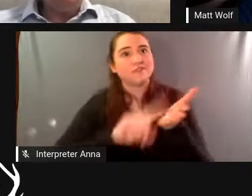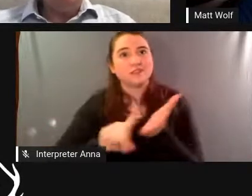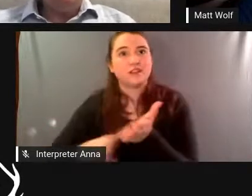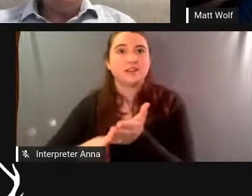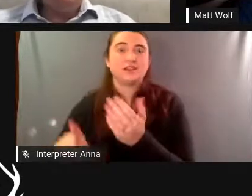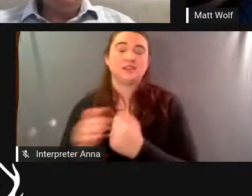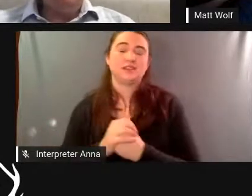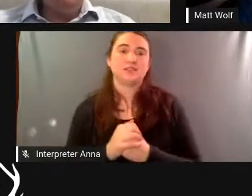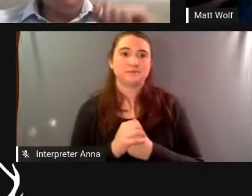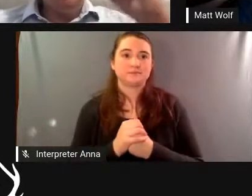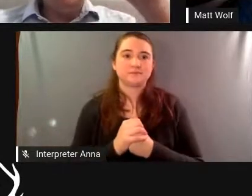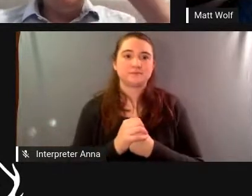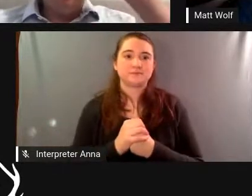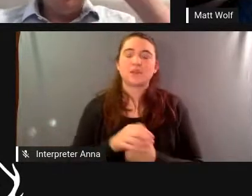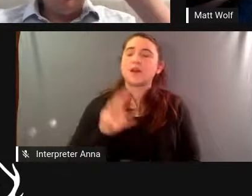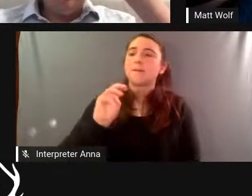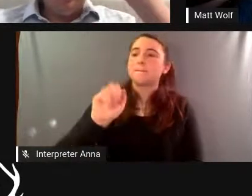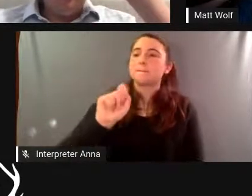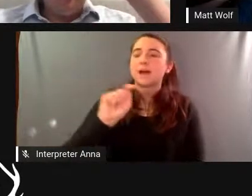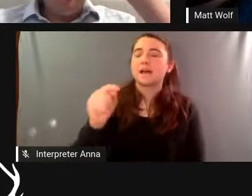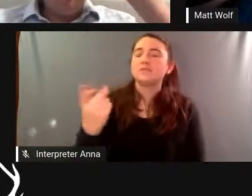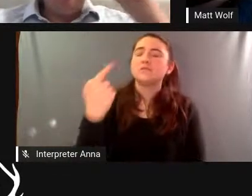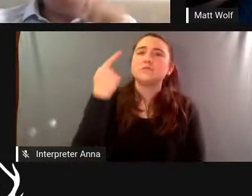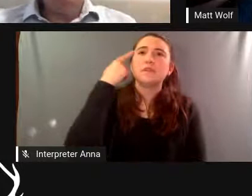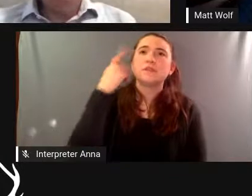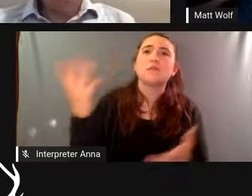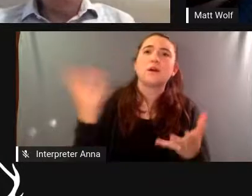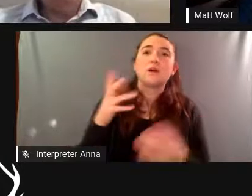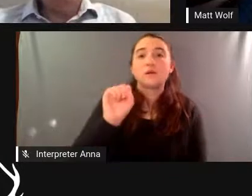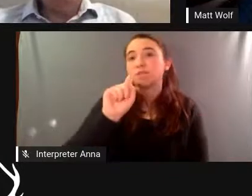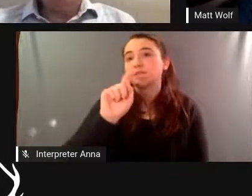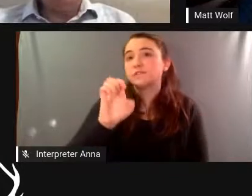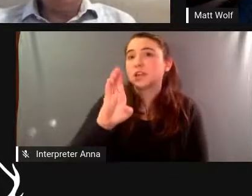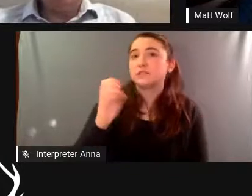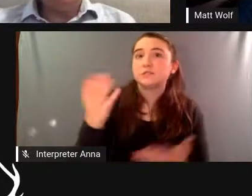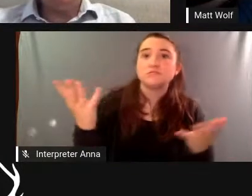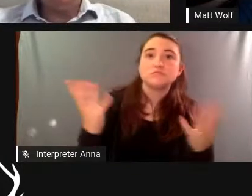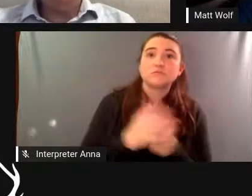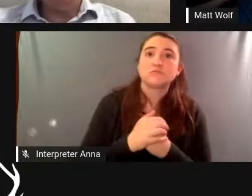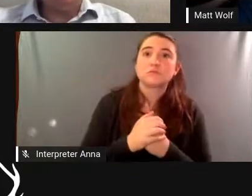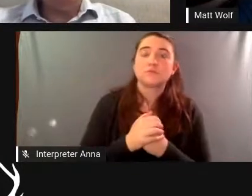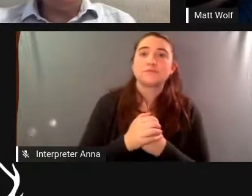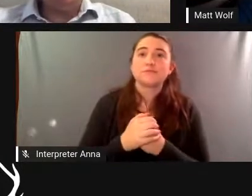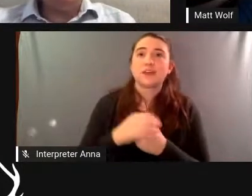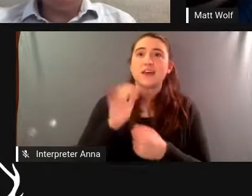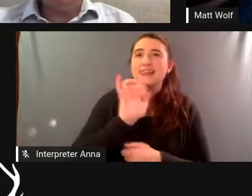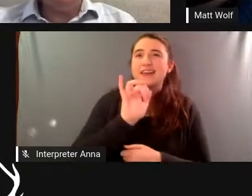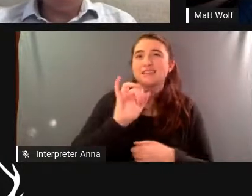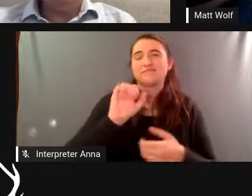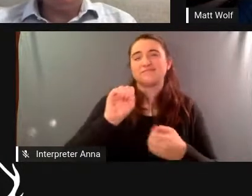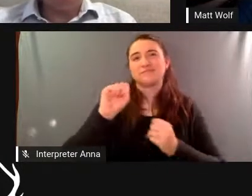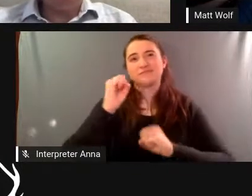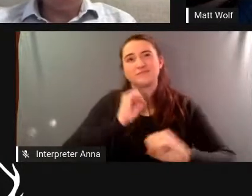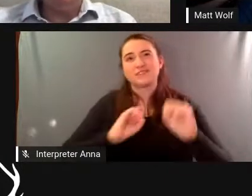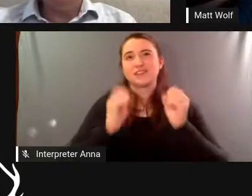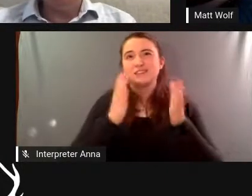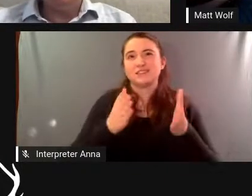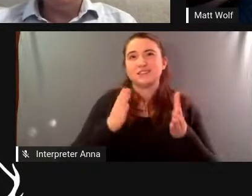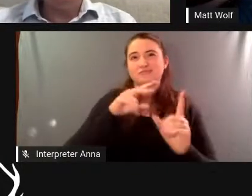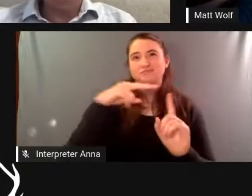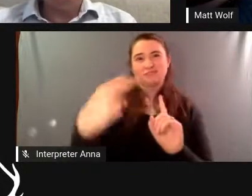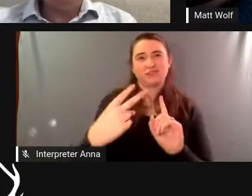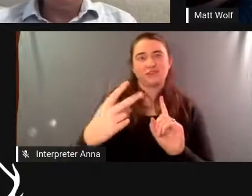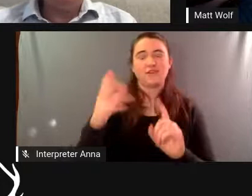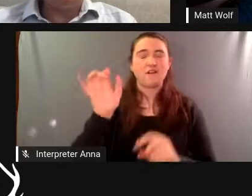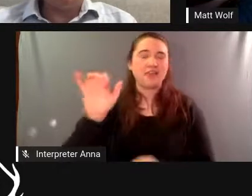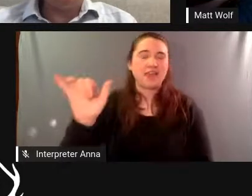uh matt what what do you think uh or stacy i mean about the scientific sort of perception at the time and and would it have